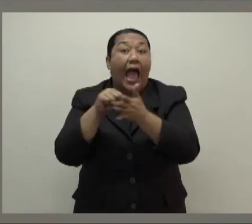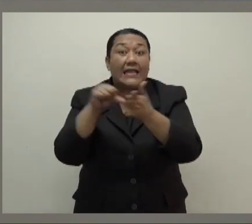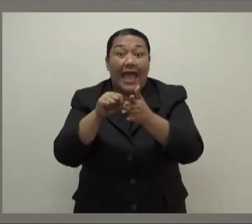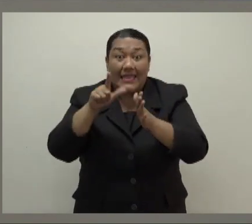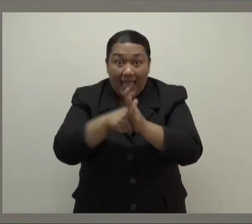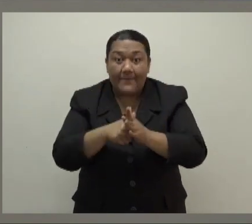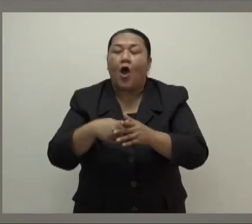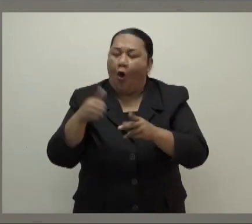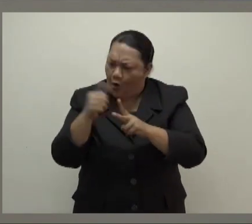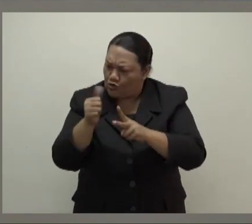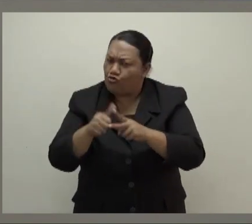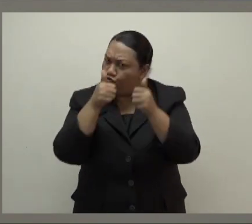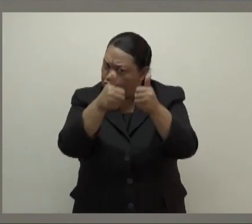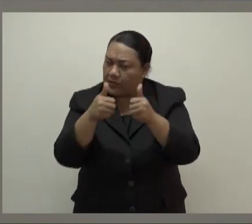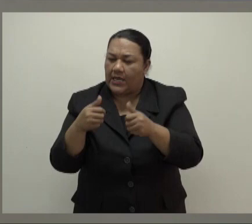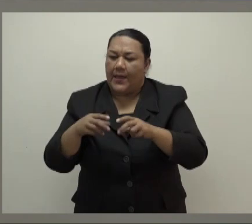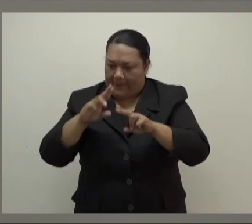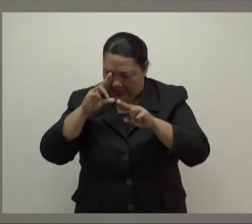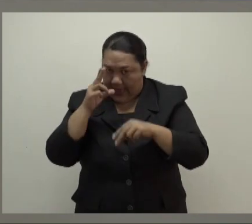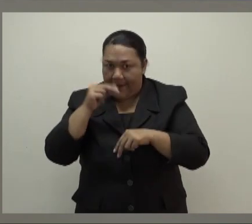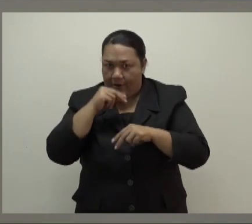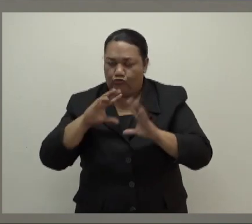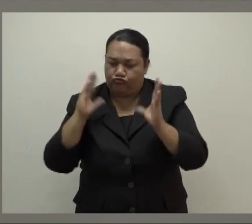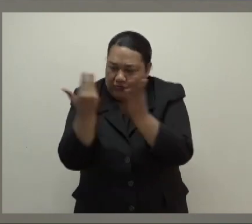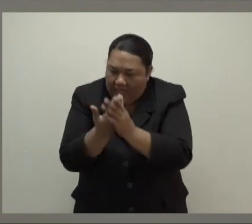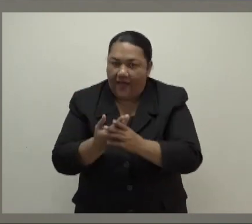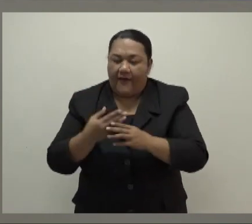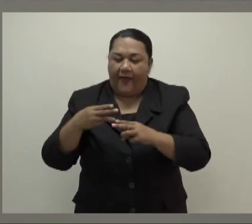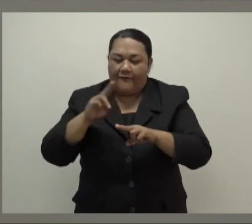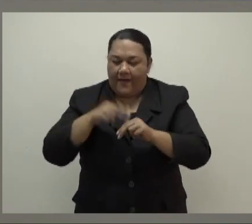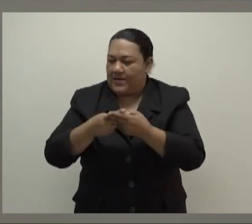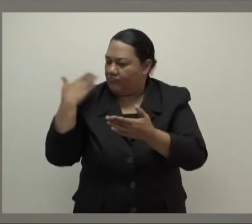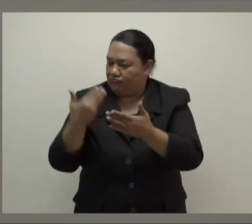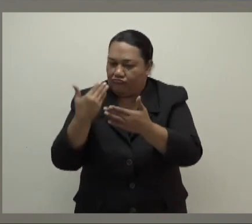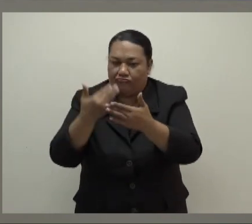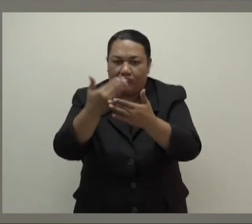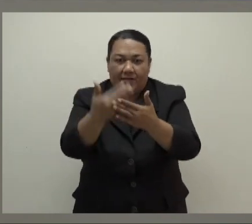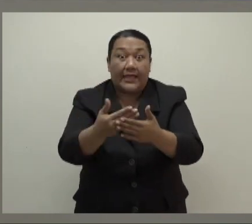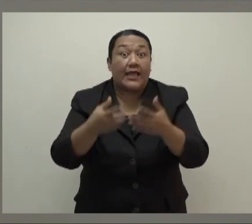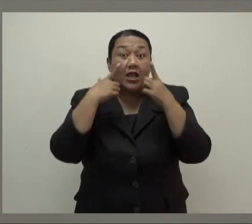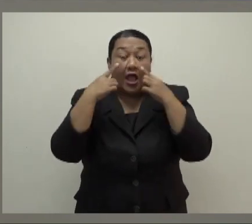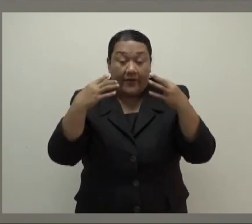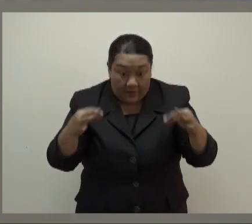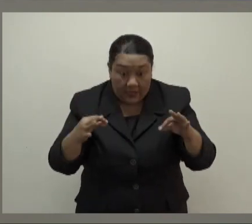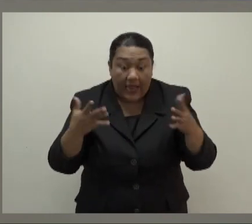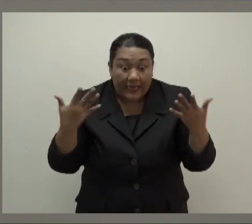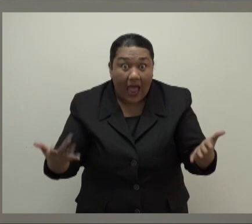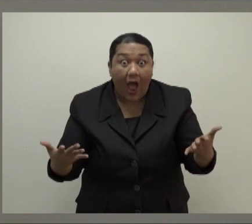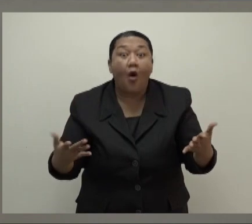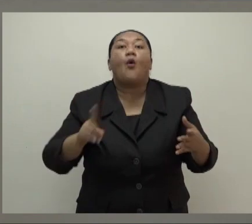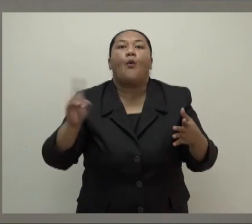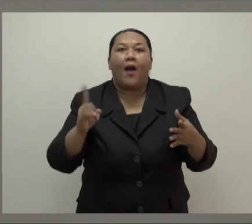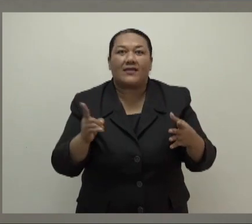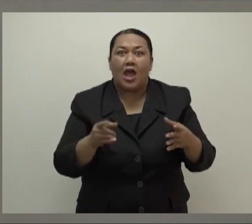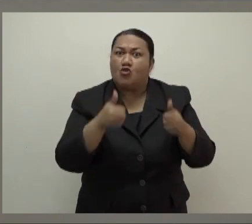families and loved ones. The curfew also meant less movement and therefore fewer opportunities for criminals. We've